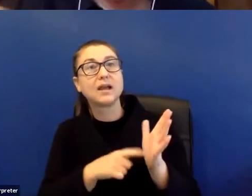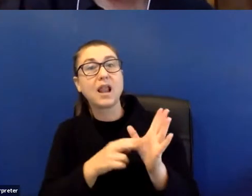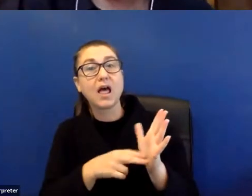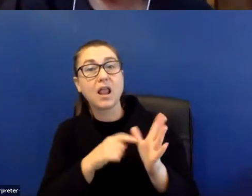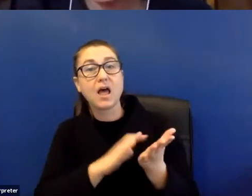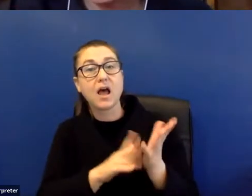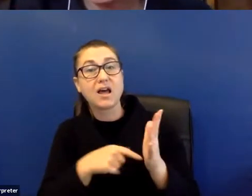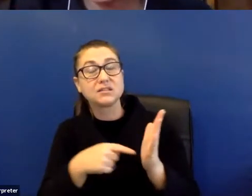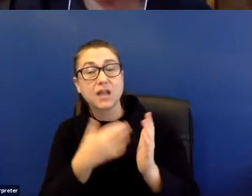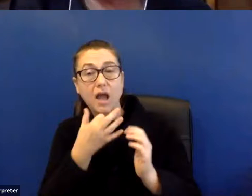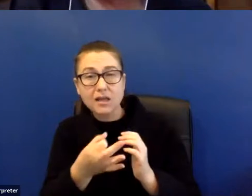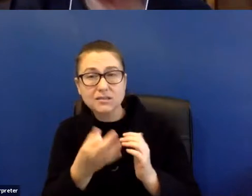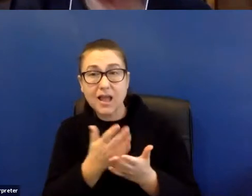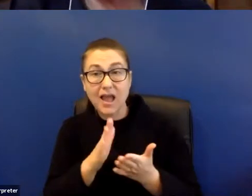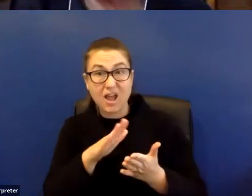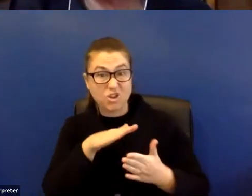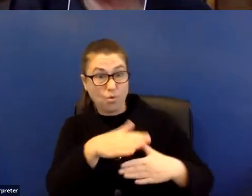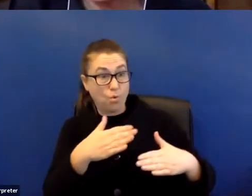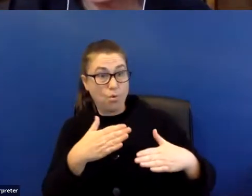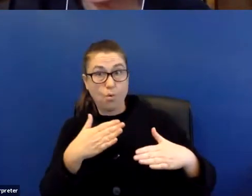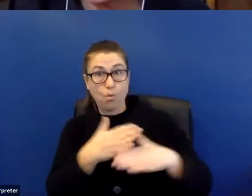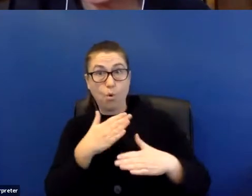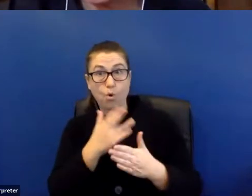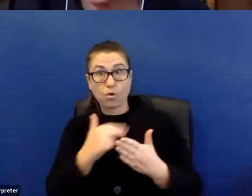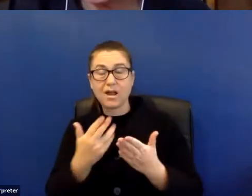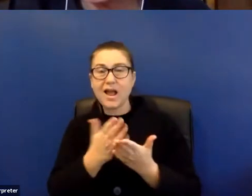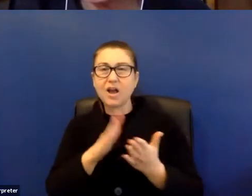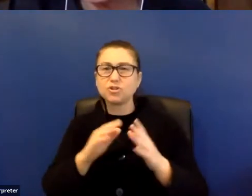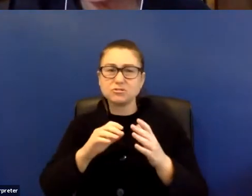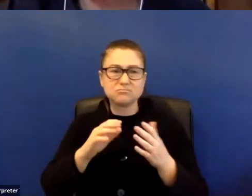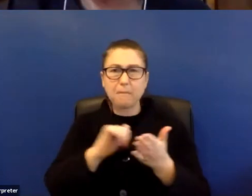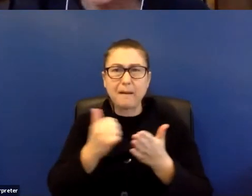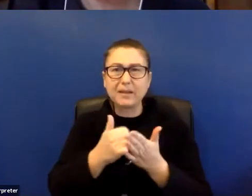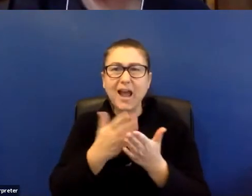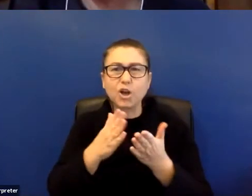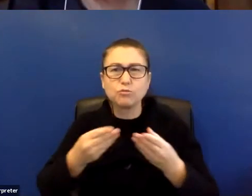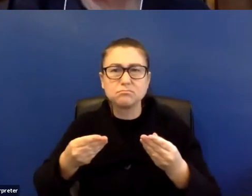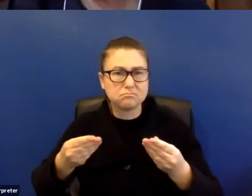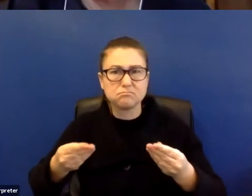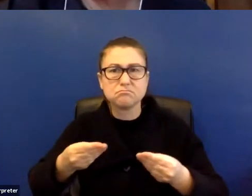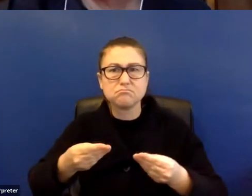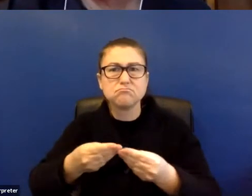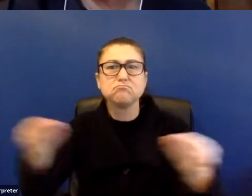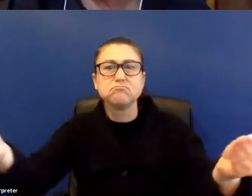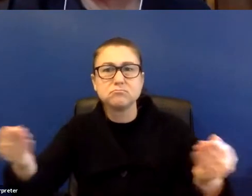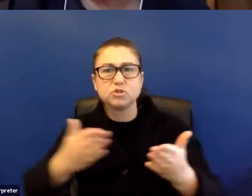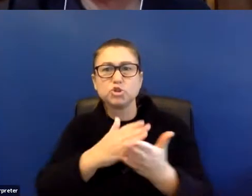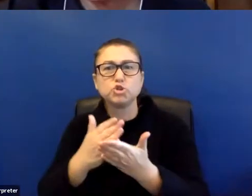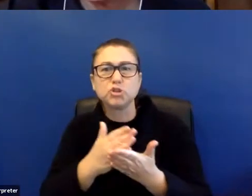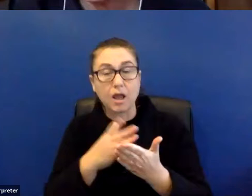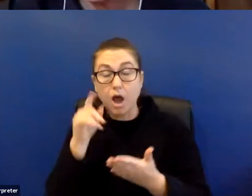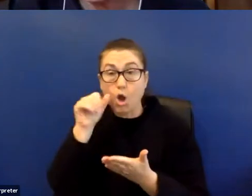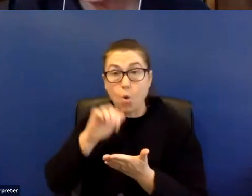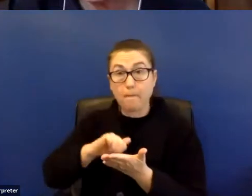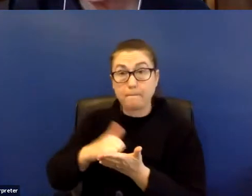How do you approach the circulation of your work? How do you move your publications? She said she knows you're in Printed Matters